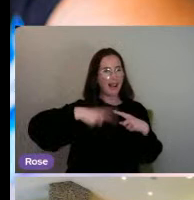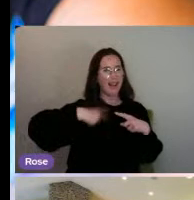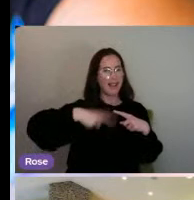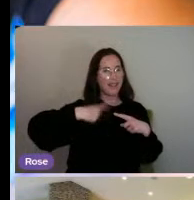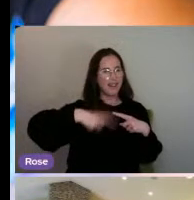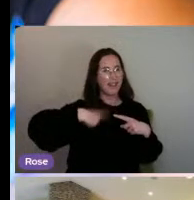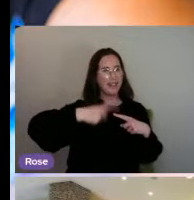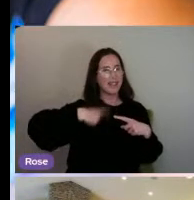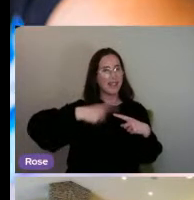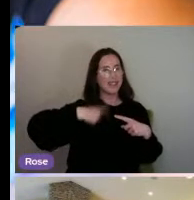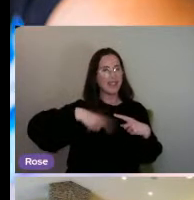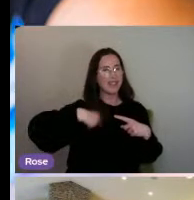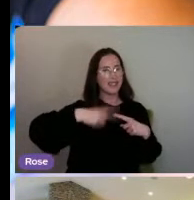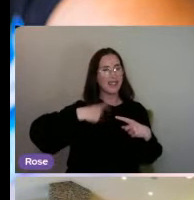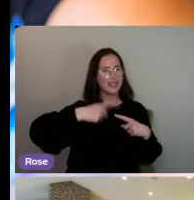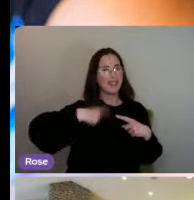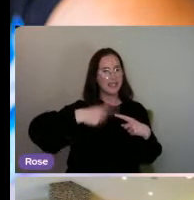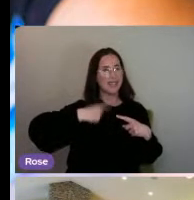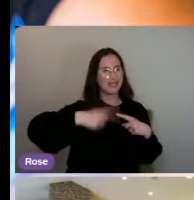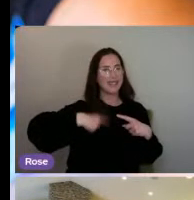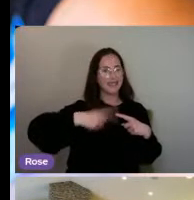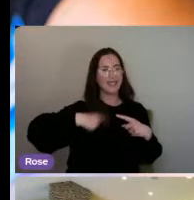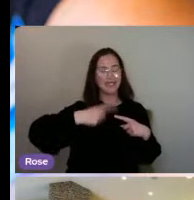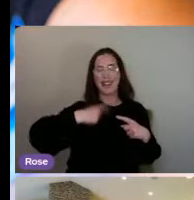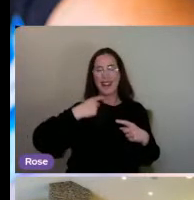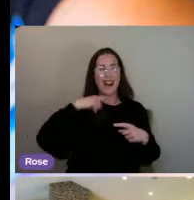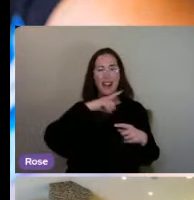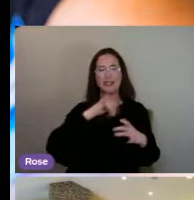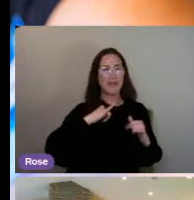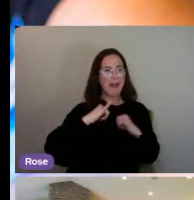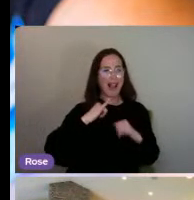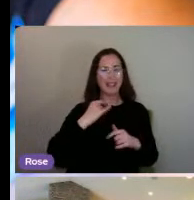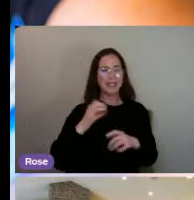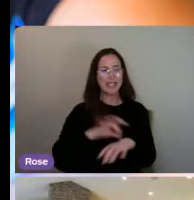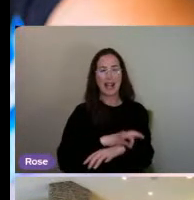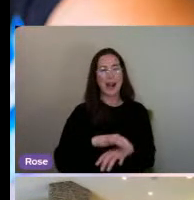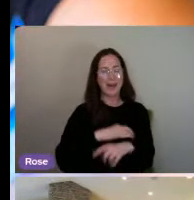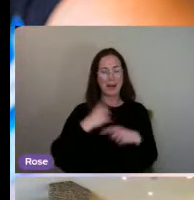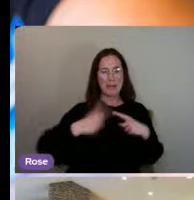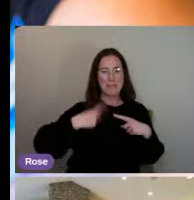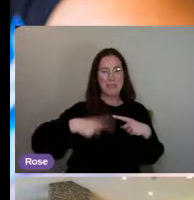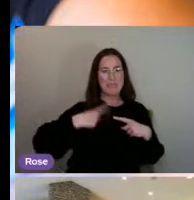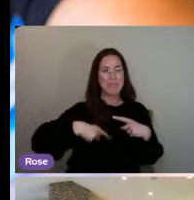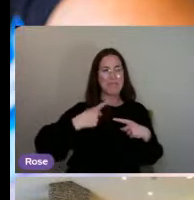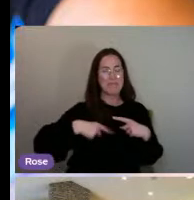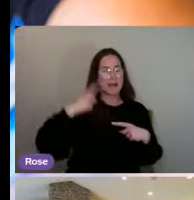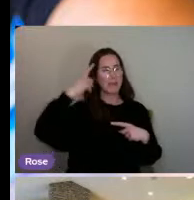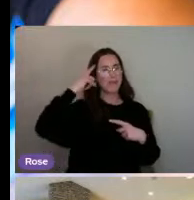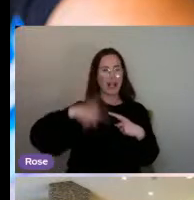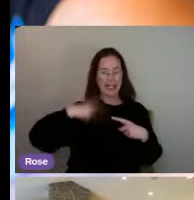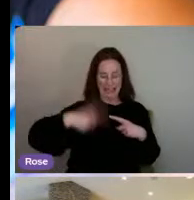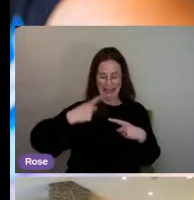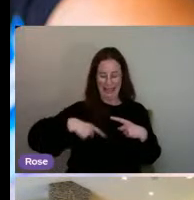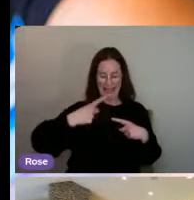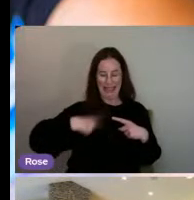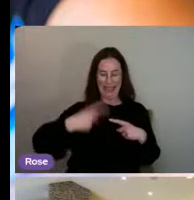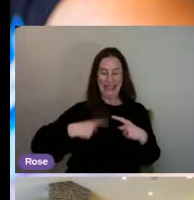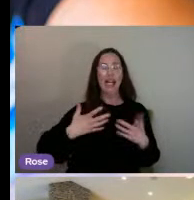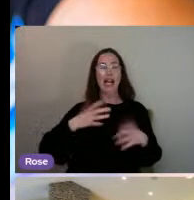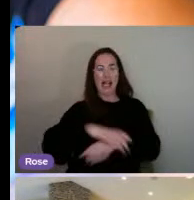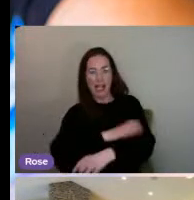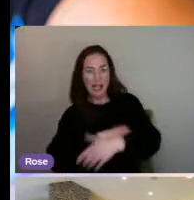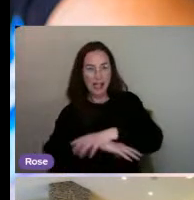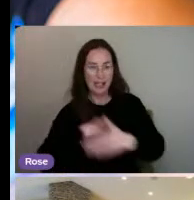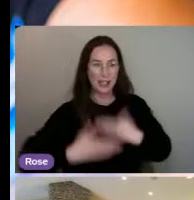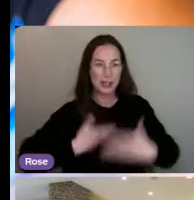project coming up, my brain goes 100 miles an hour, you know, and I can't stop until I do something about it, you